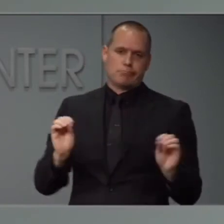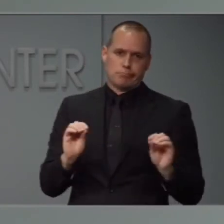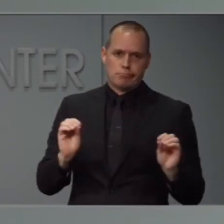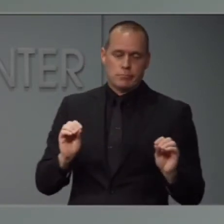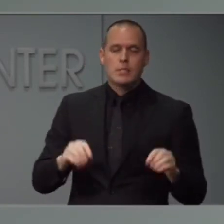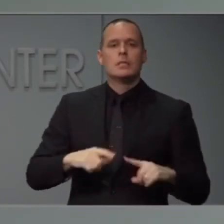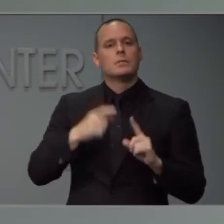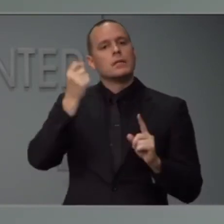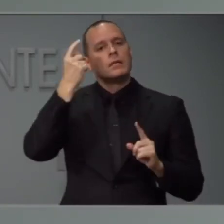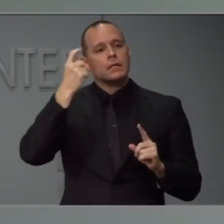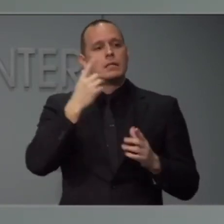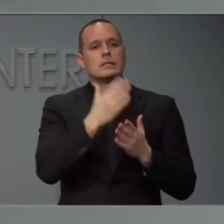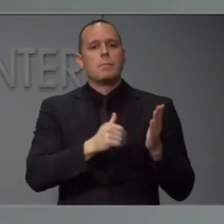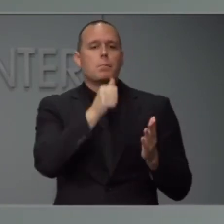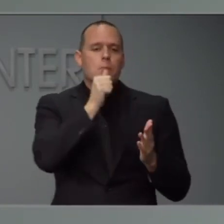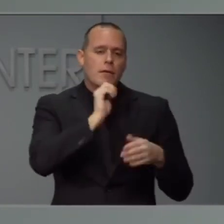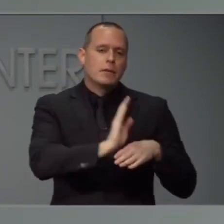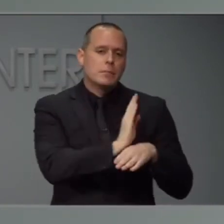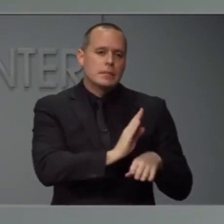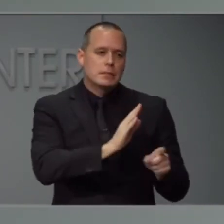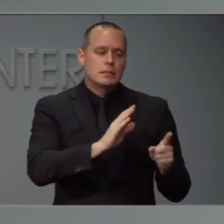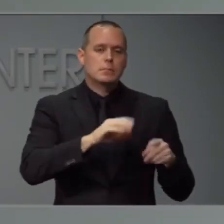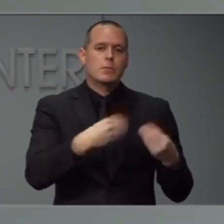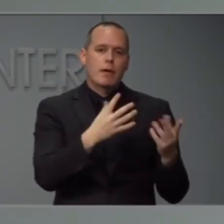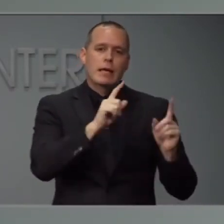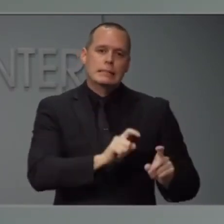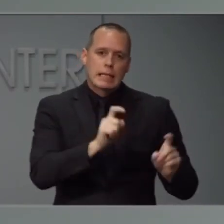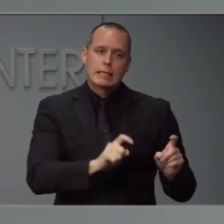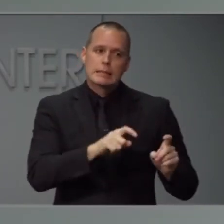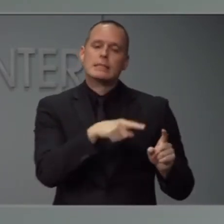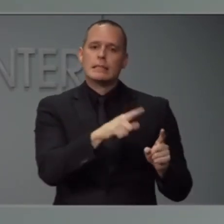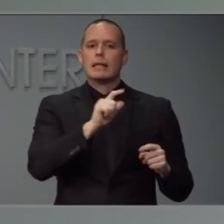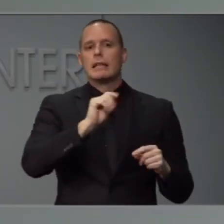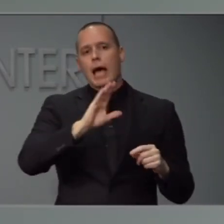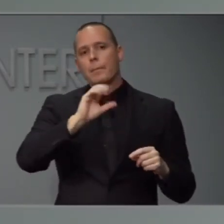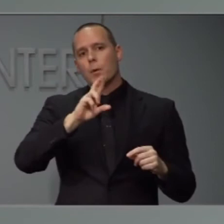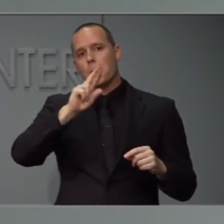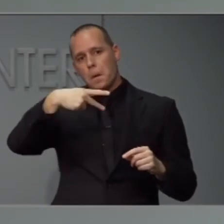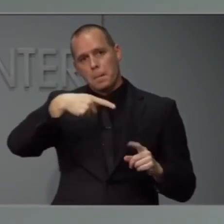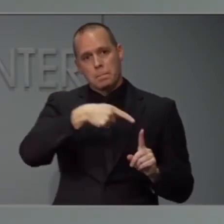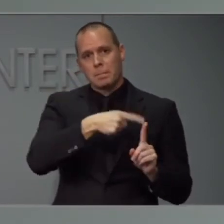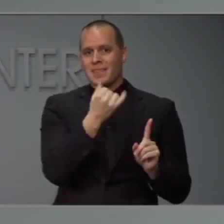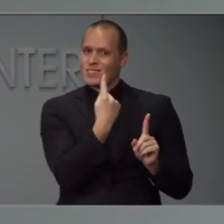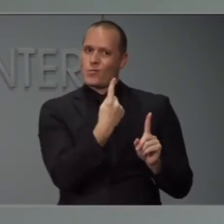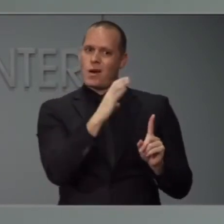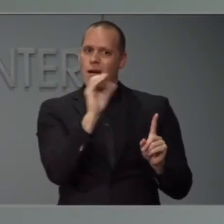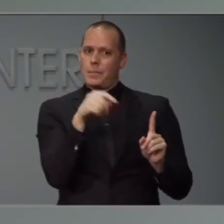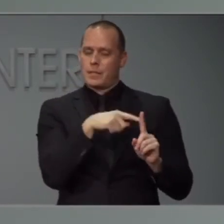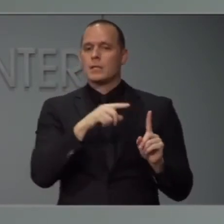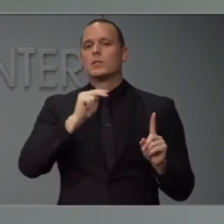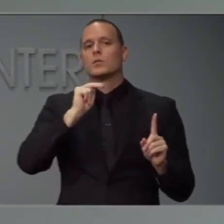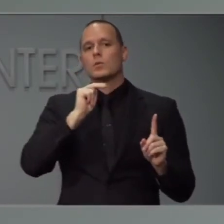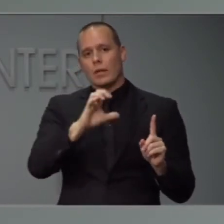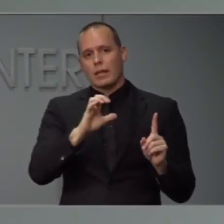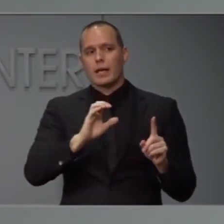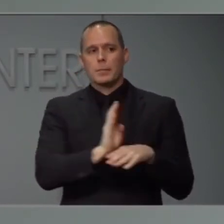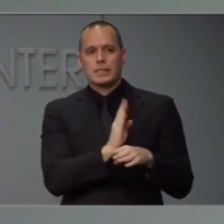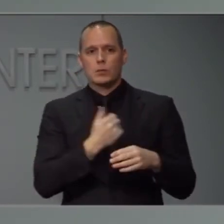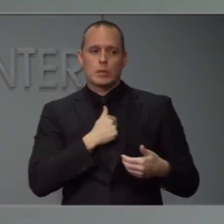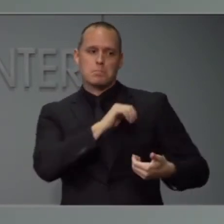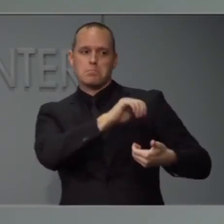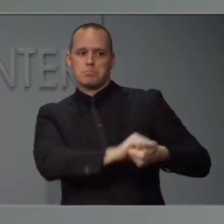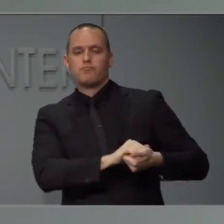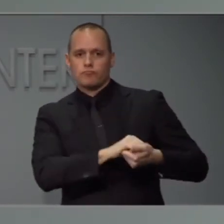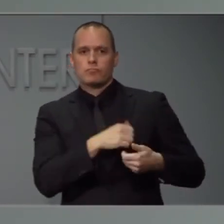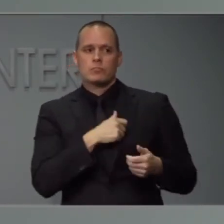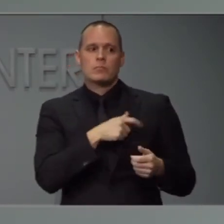the backlog is at some of our private partners. LabCorp is one of the North Carolina businesses that is